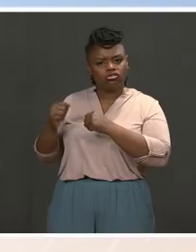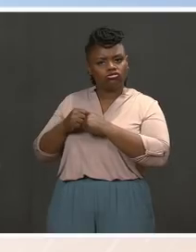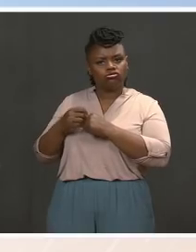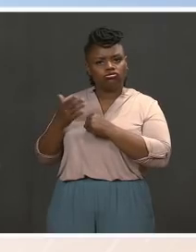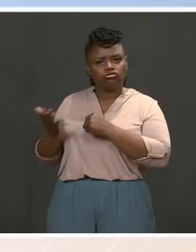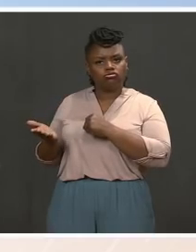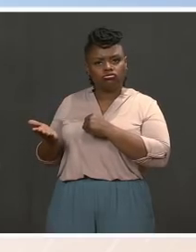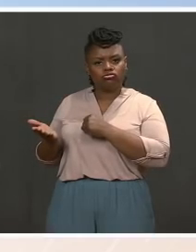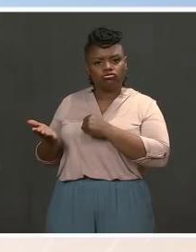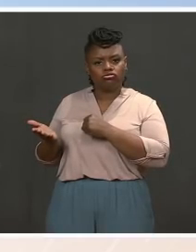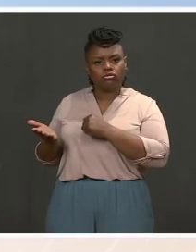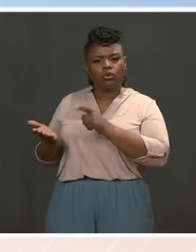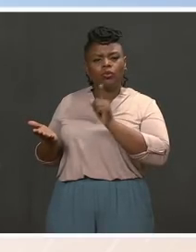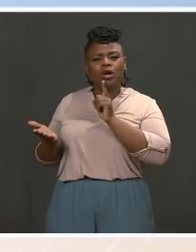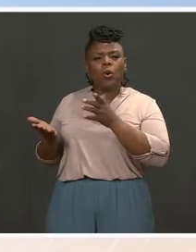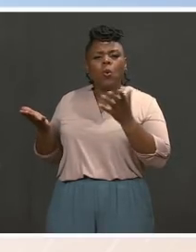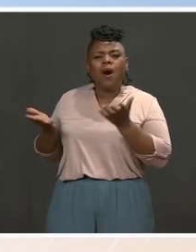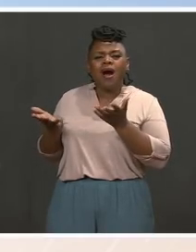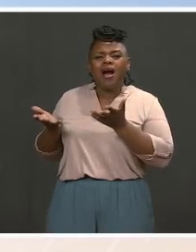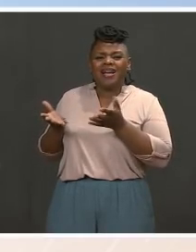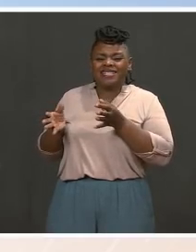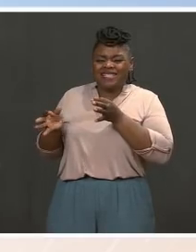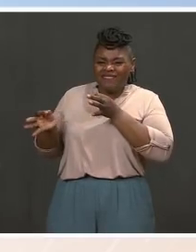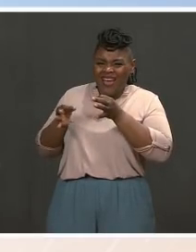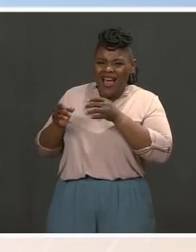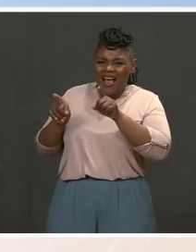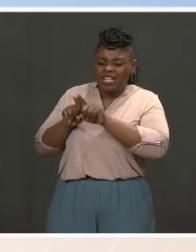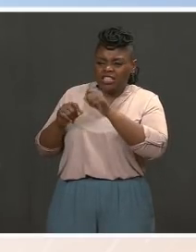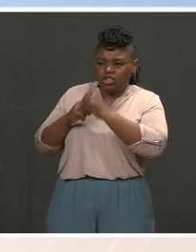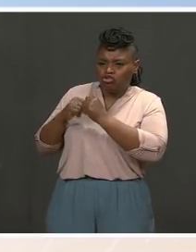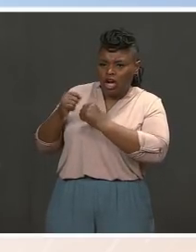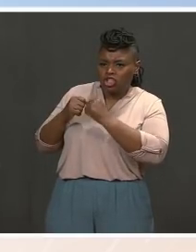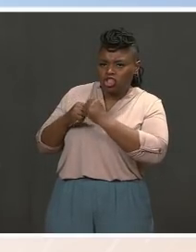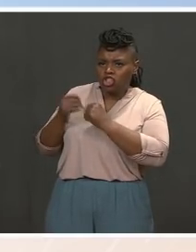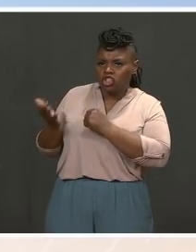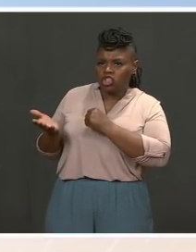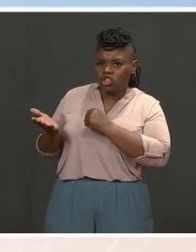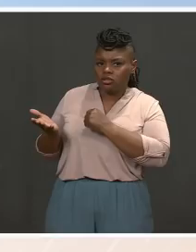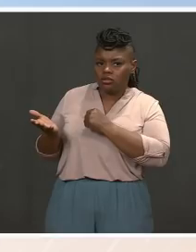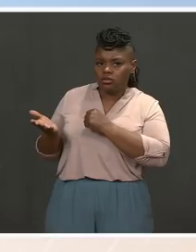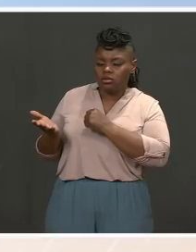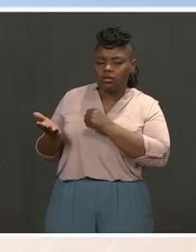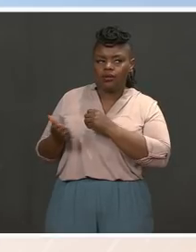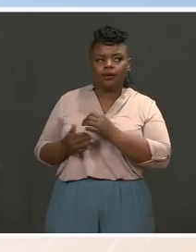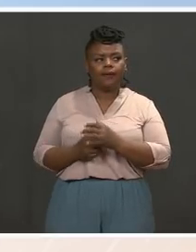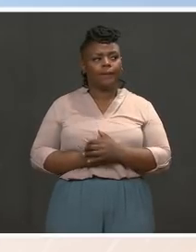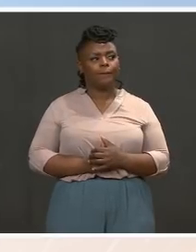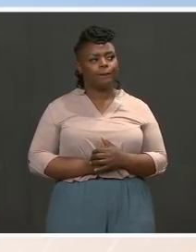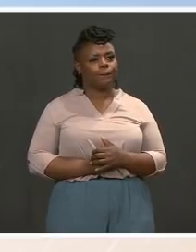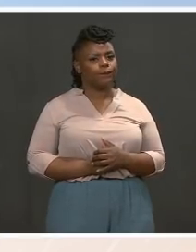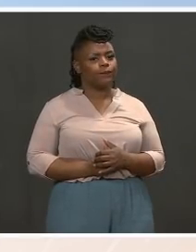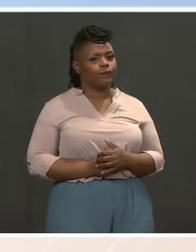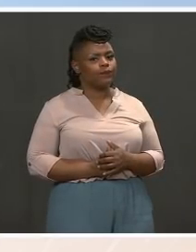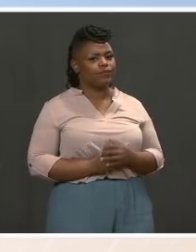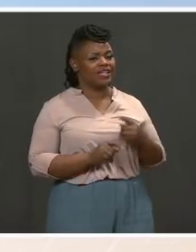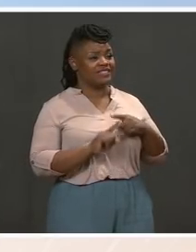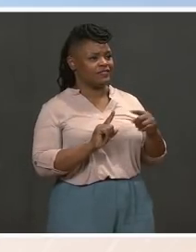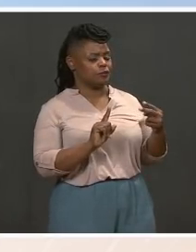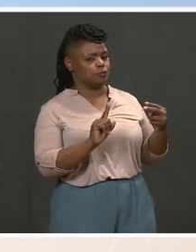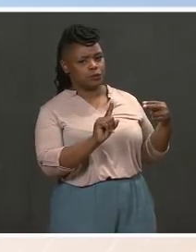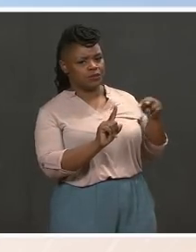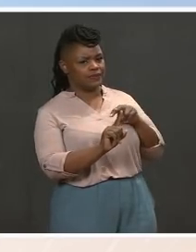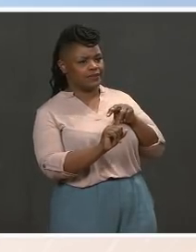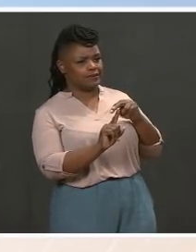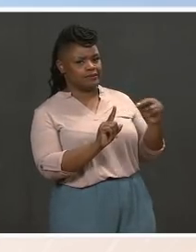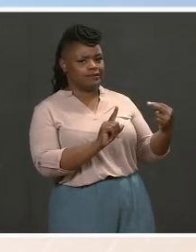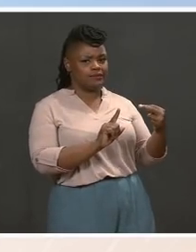What falls under that umbrella? MS. Under infrastructure? Those are a lot of ways to look at infrastructure. I can't preview for you — I know you're not exactly asking